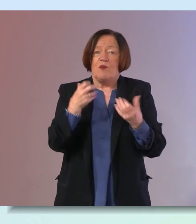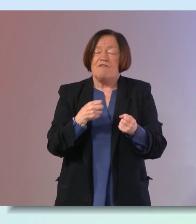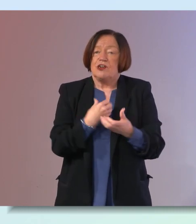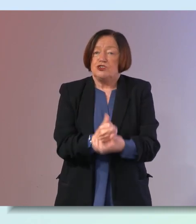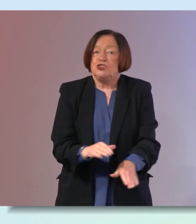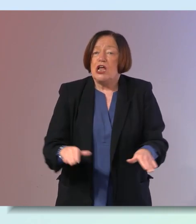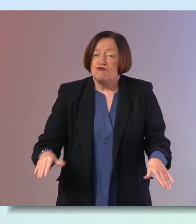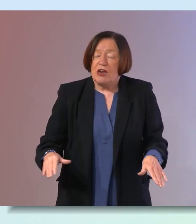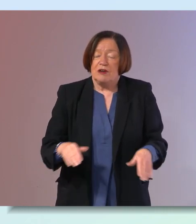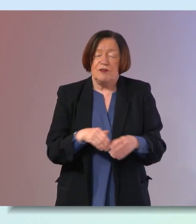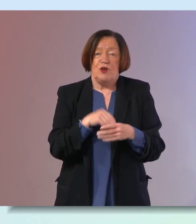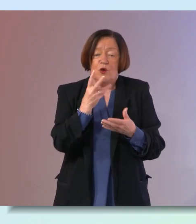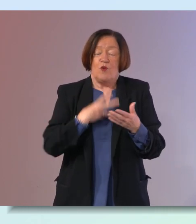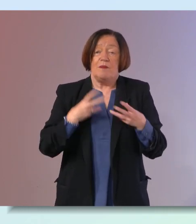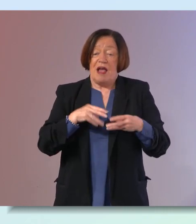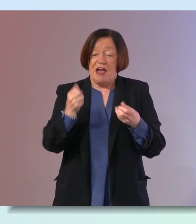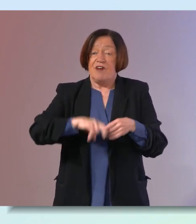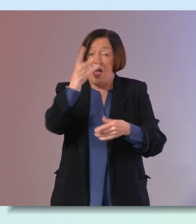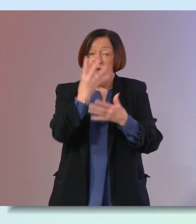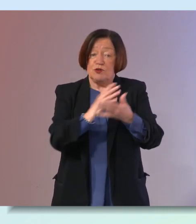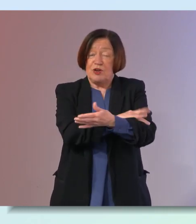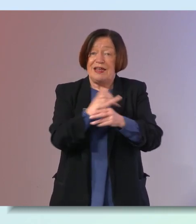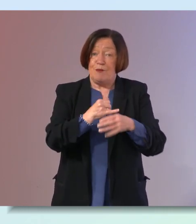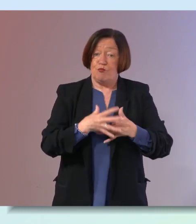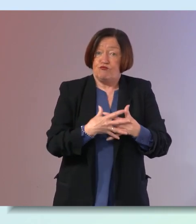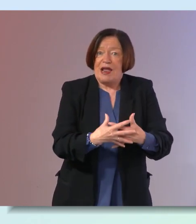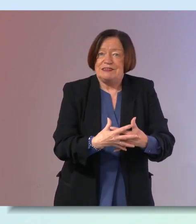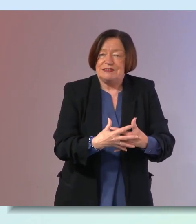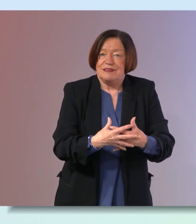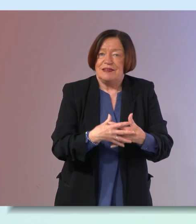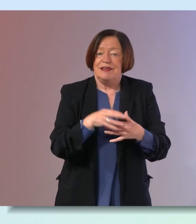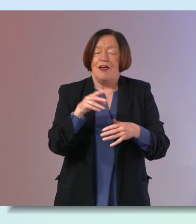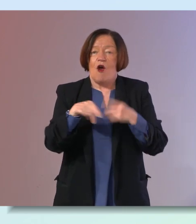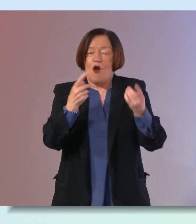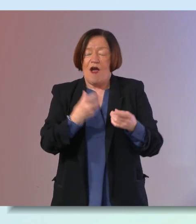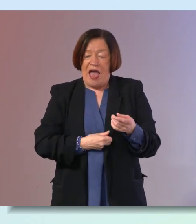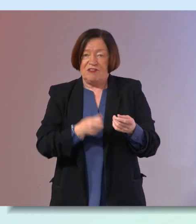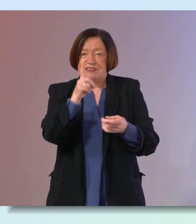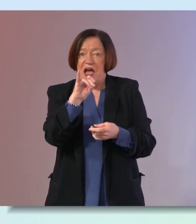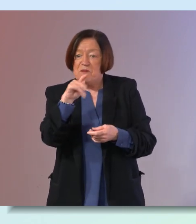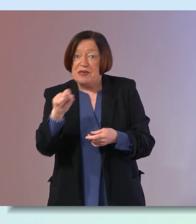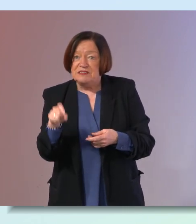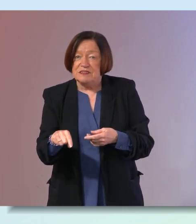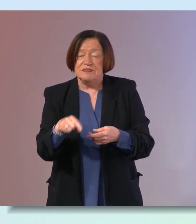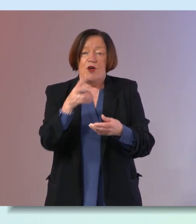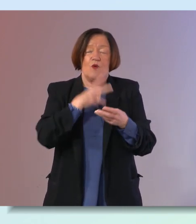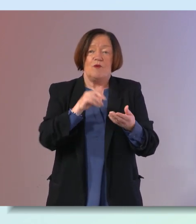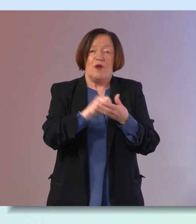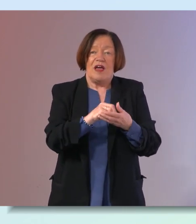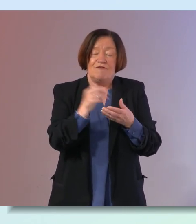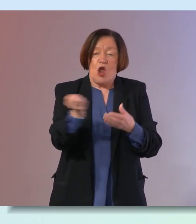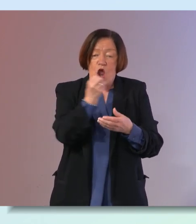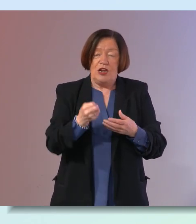children women who have high blood pressure in pregnancy women who develop diabetes in pregnancy women who have premature